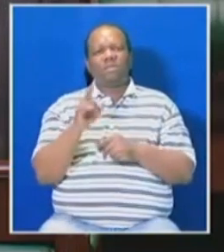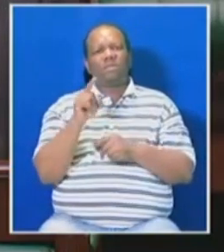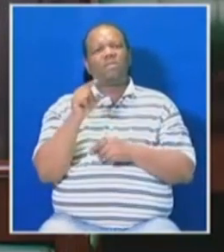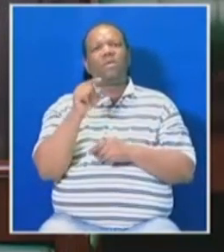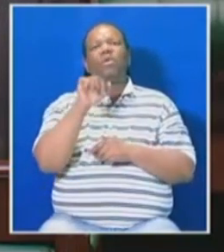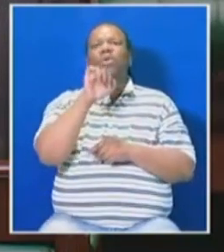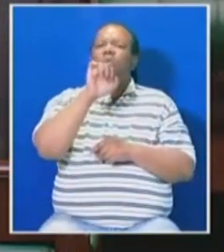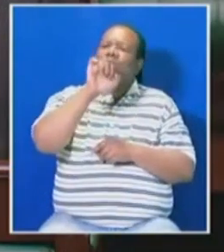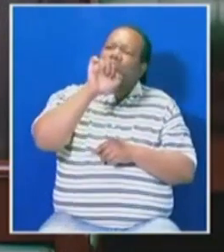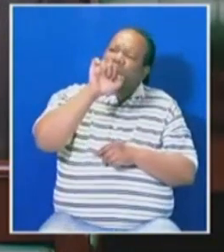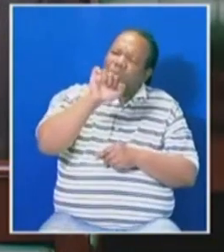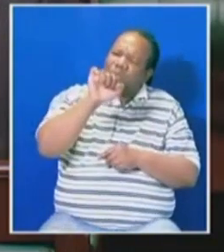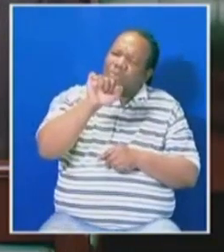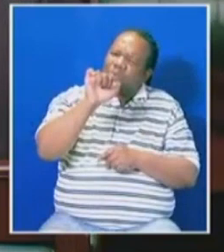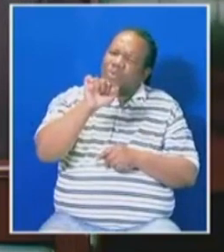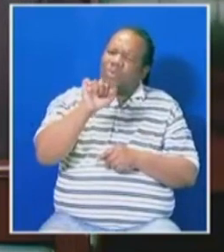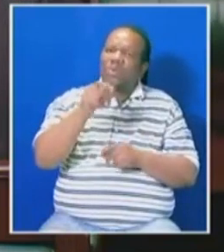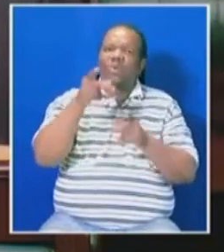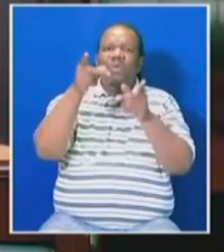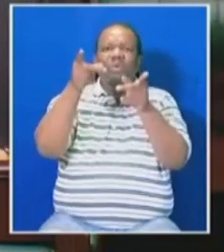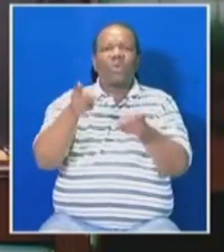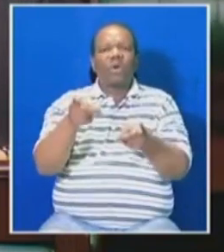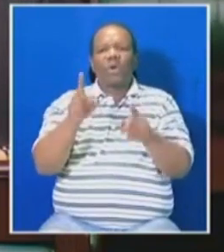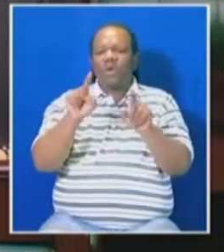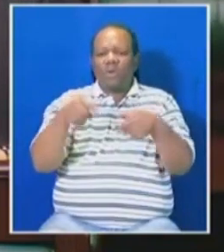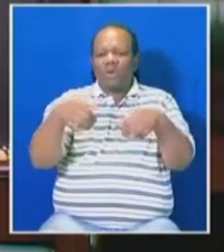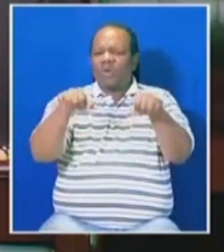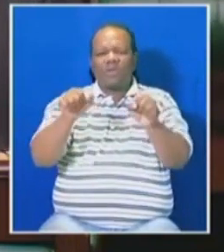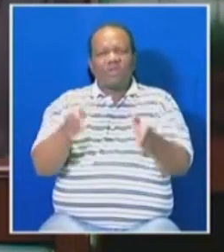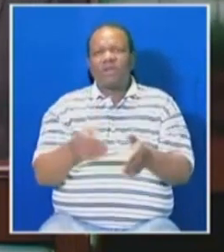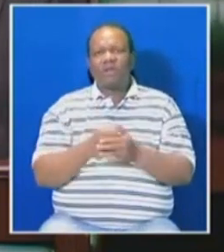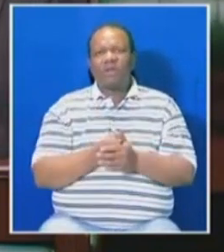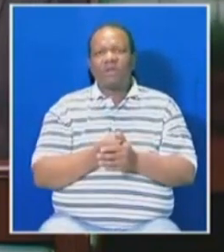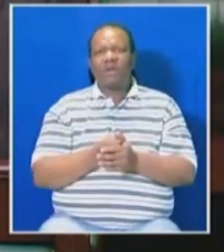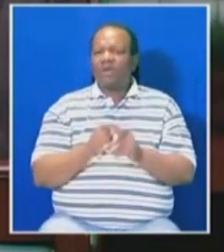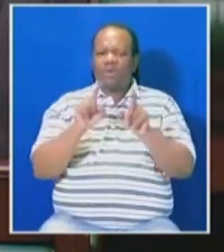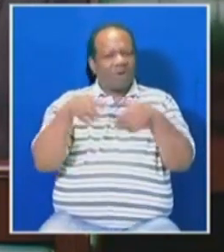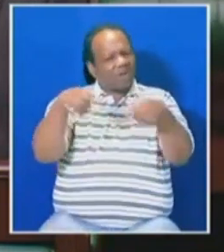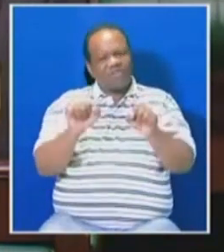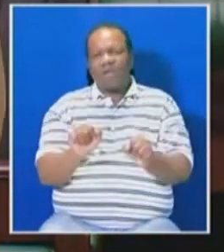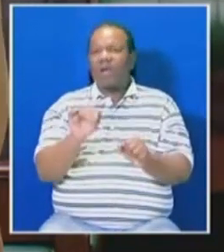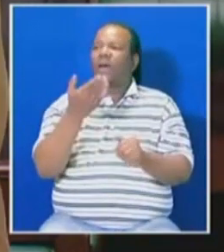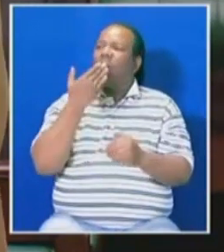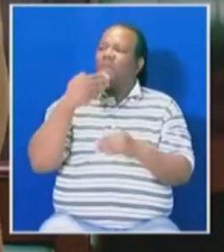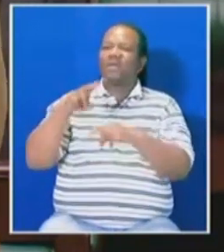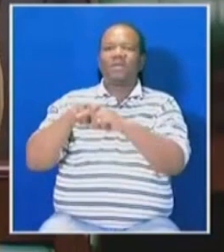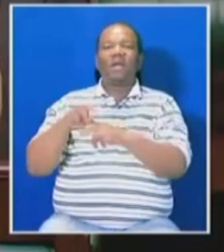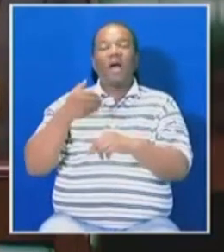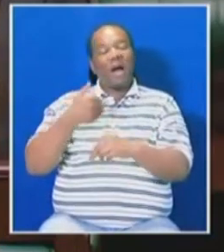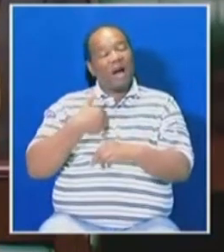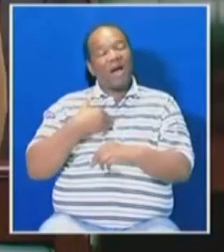seat. can't chair this house, Wena. You can't chair this house. Please take your seat. You can't chair this house. No, no, no, I'm speaking,